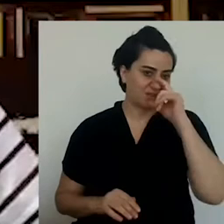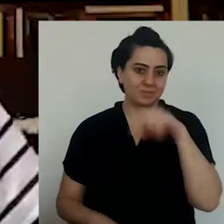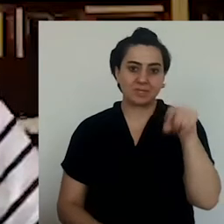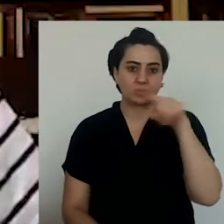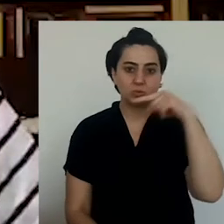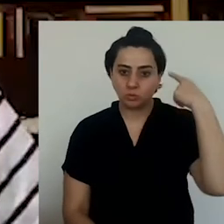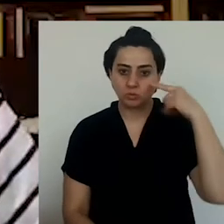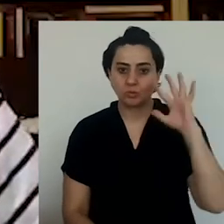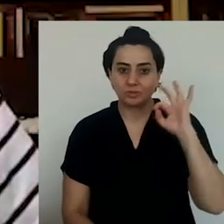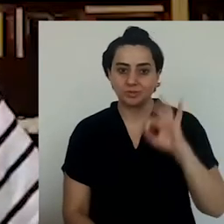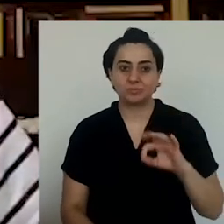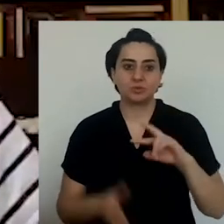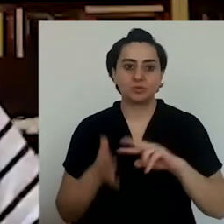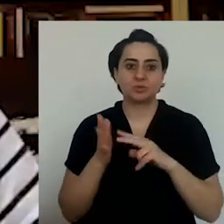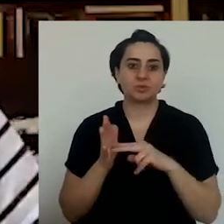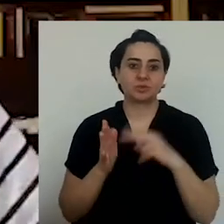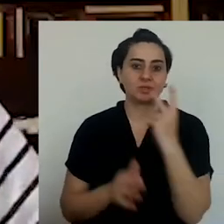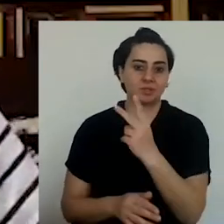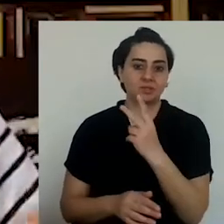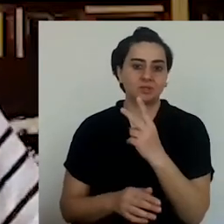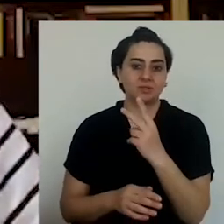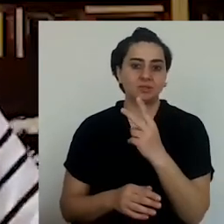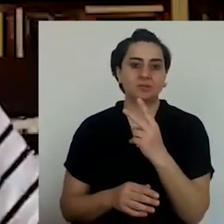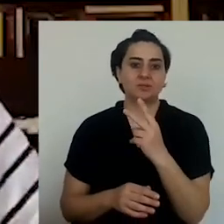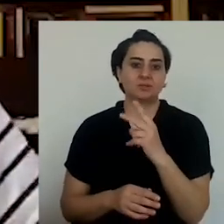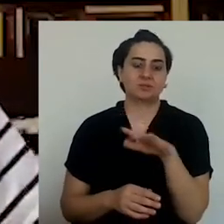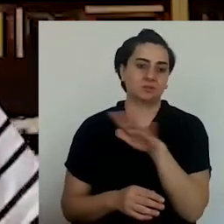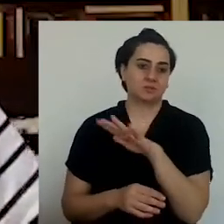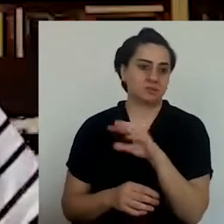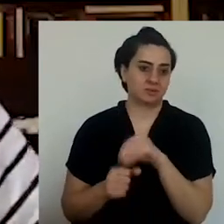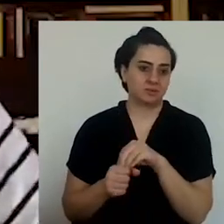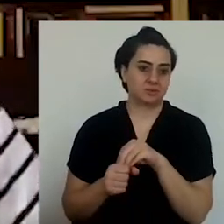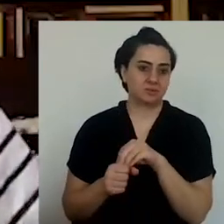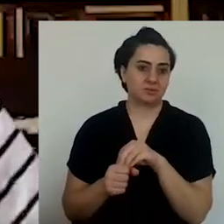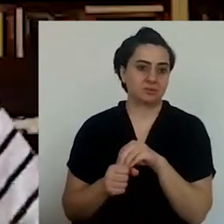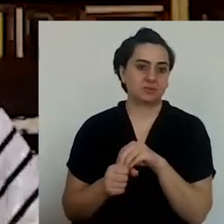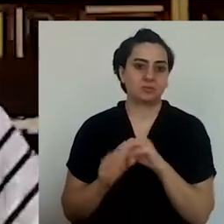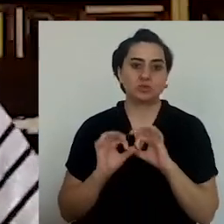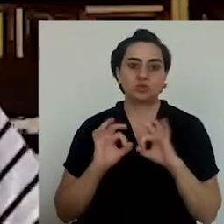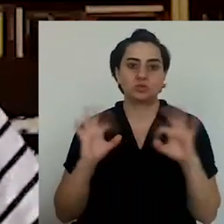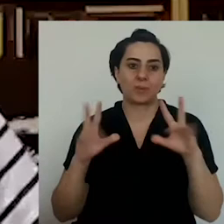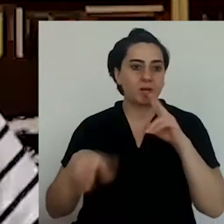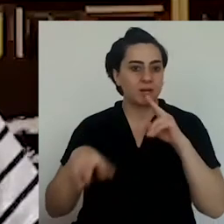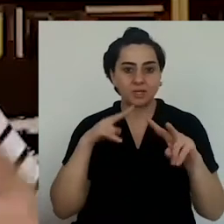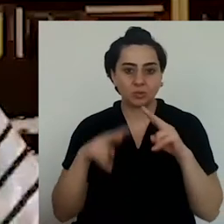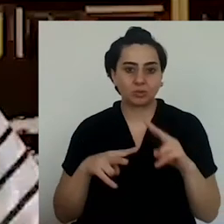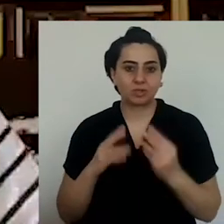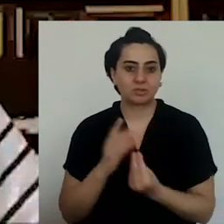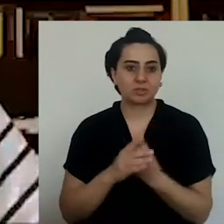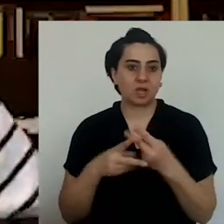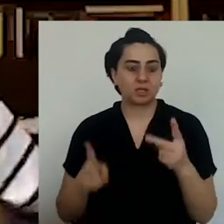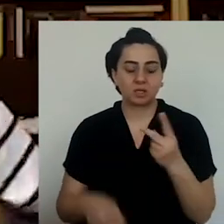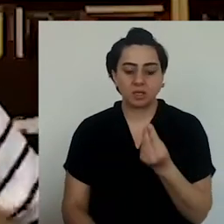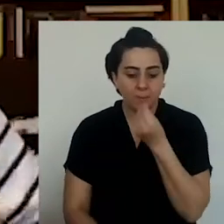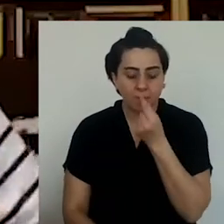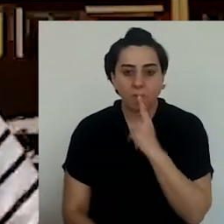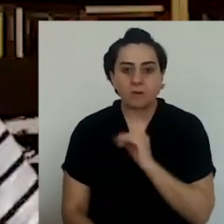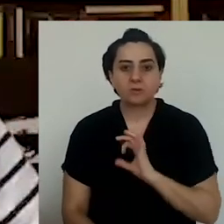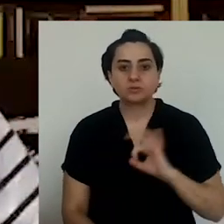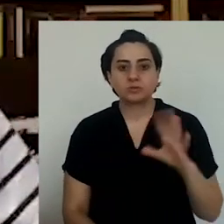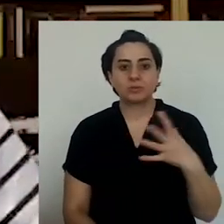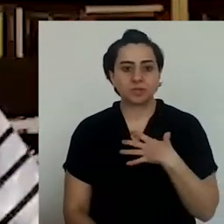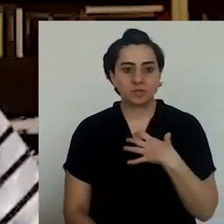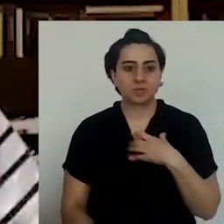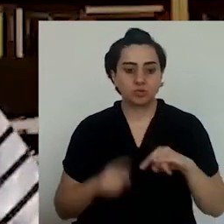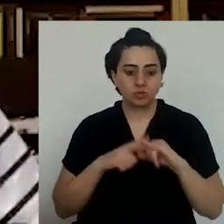million of them. But nobody's thinking about, for example, that around Fatih, the Syrian people have great